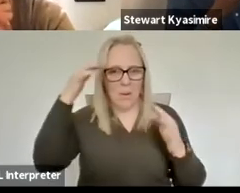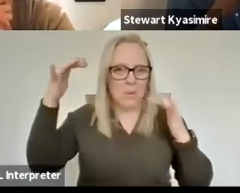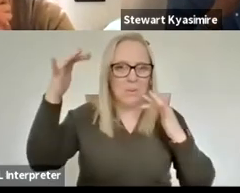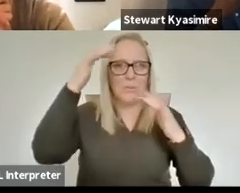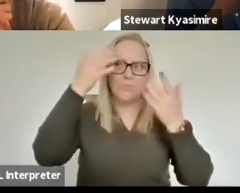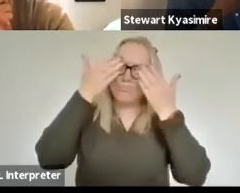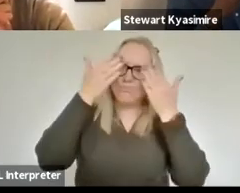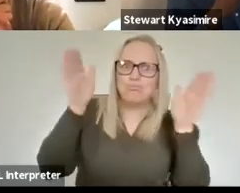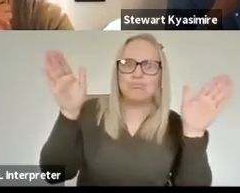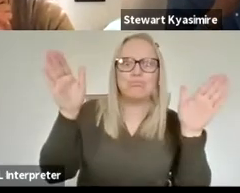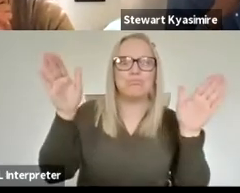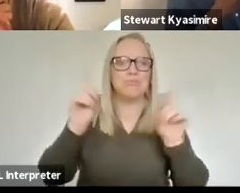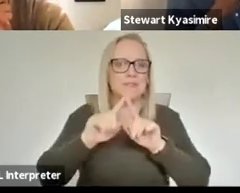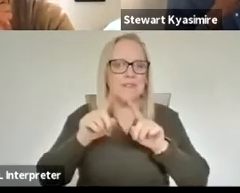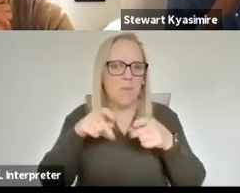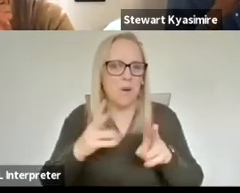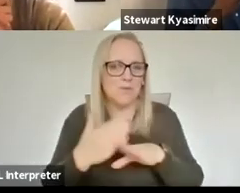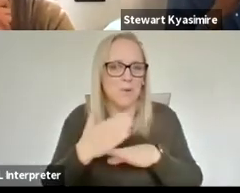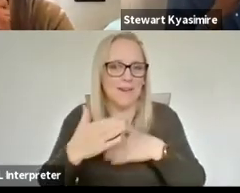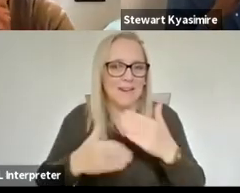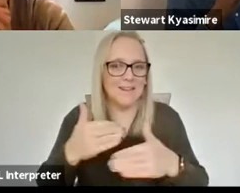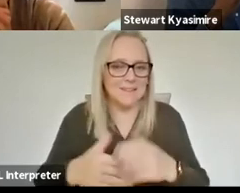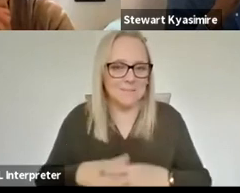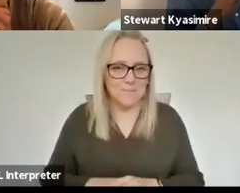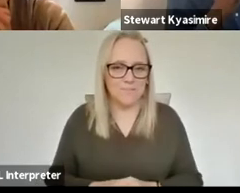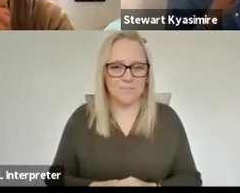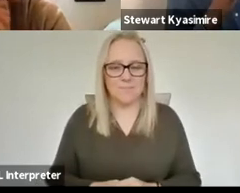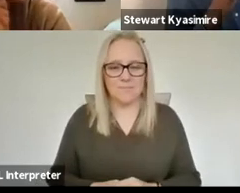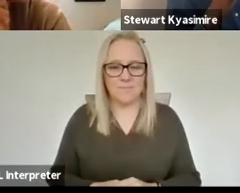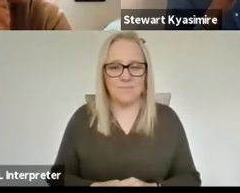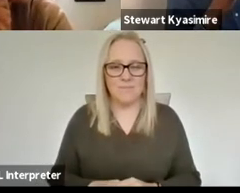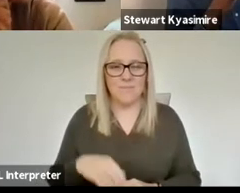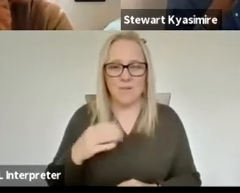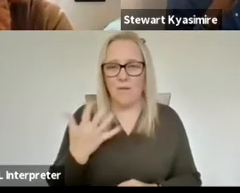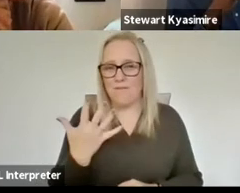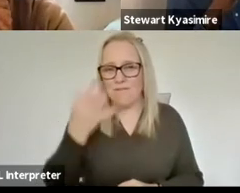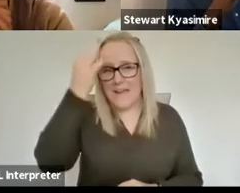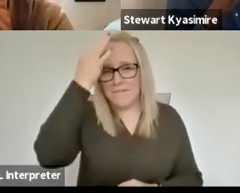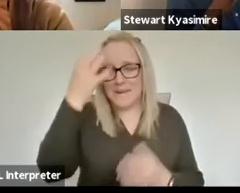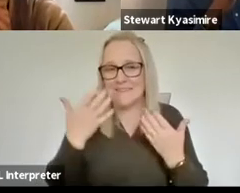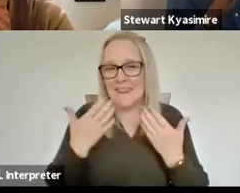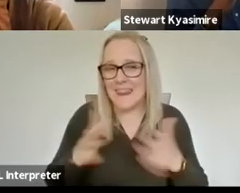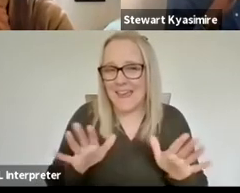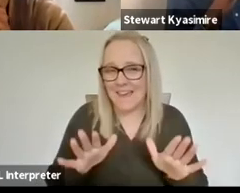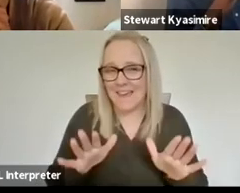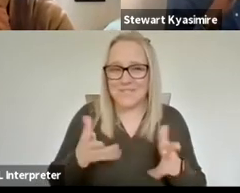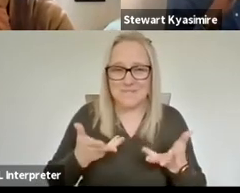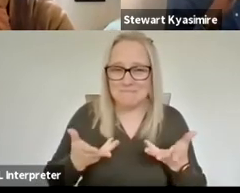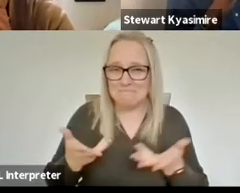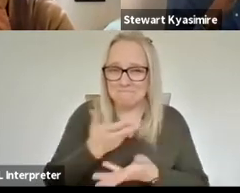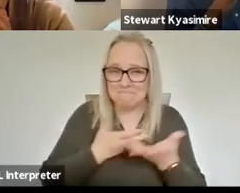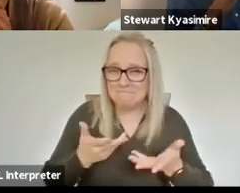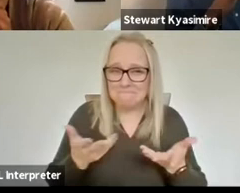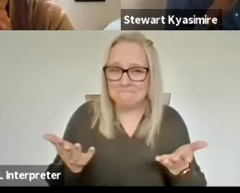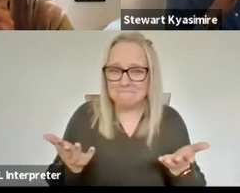during this period in time um we have got um just over five minutes left this does anybody want to bring any